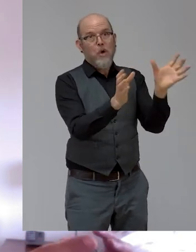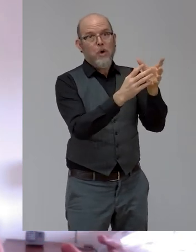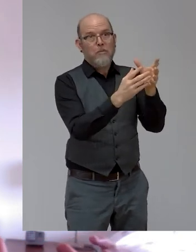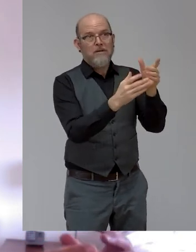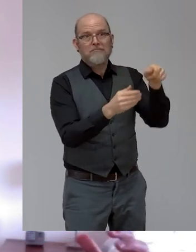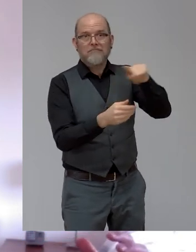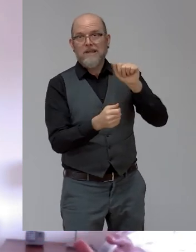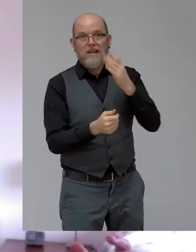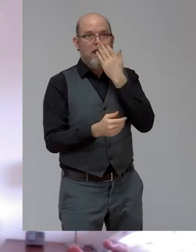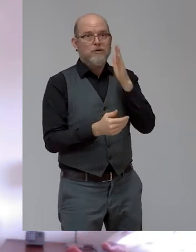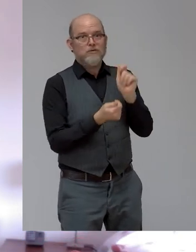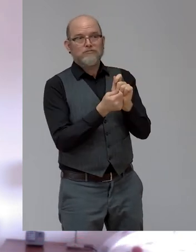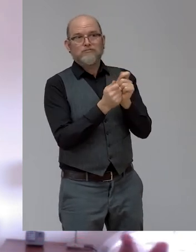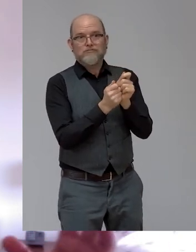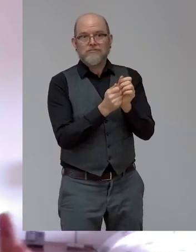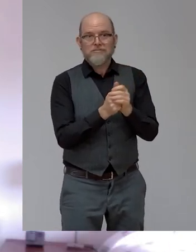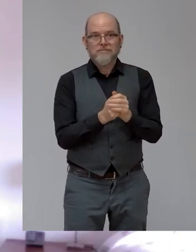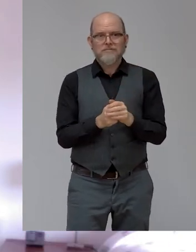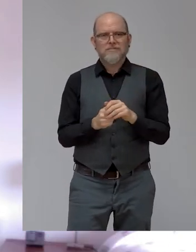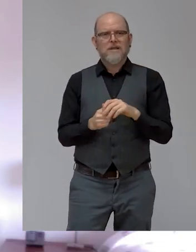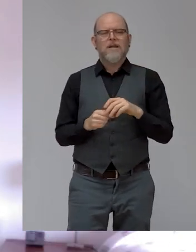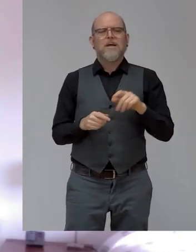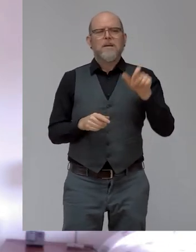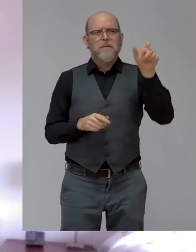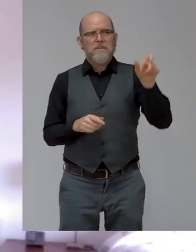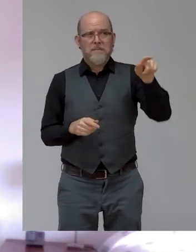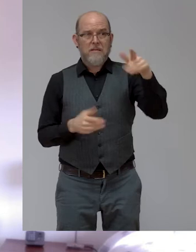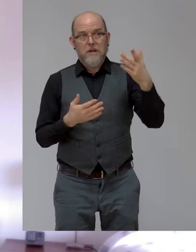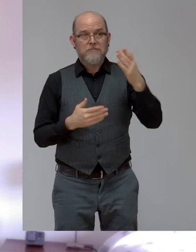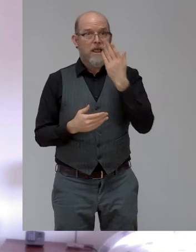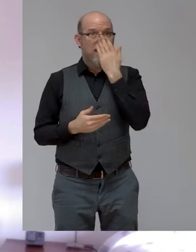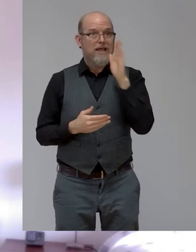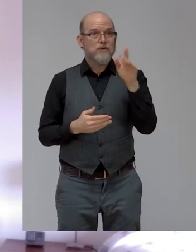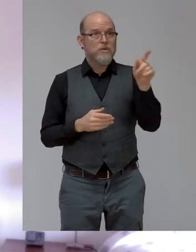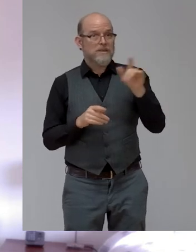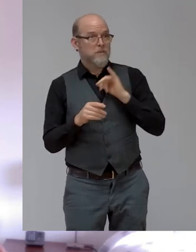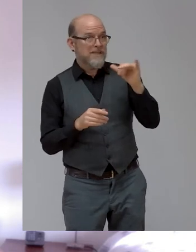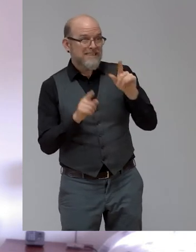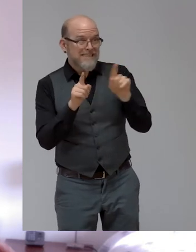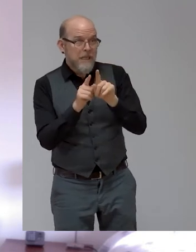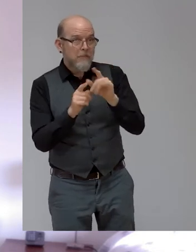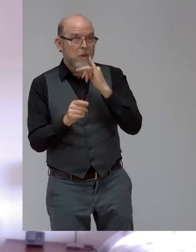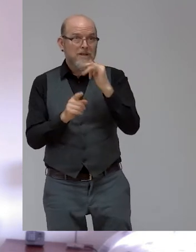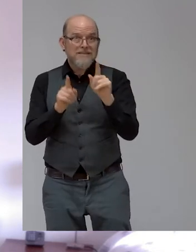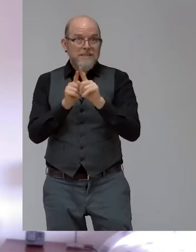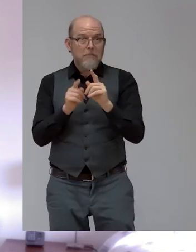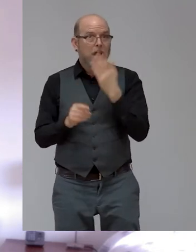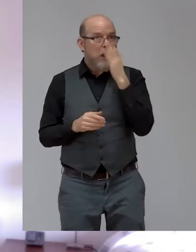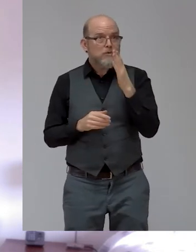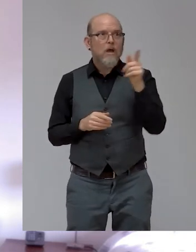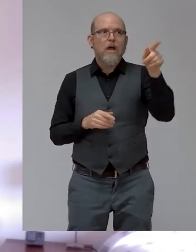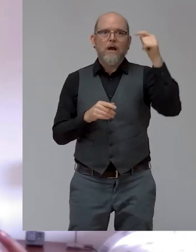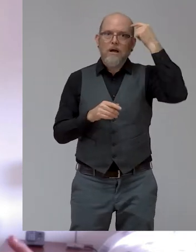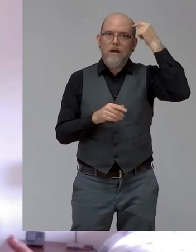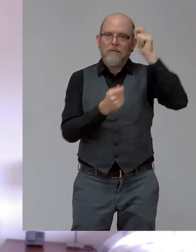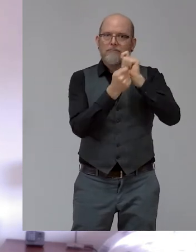collective mindset shift of a group of people leads to a different kind of culture, right? And this is about mindset and